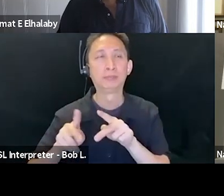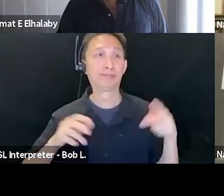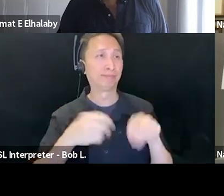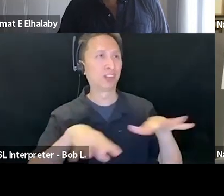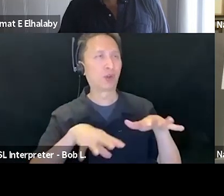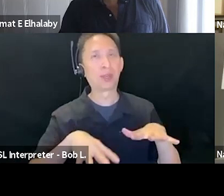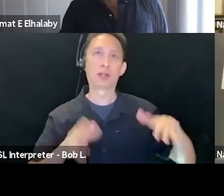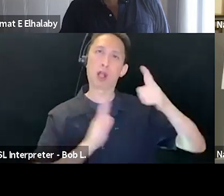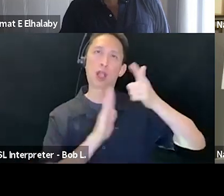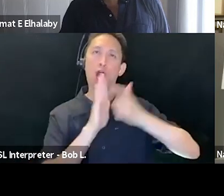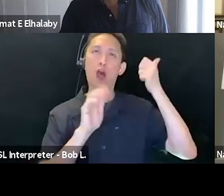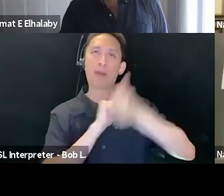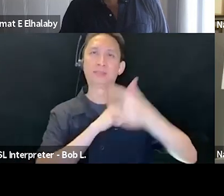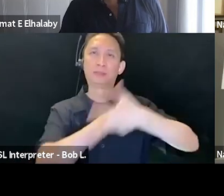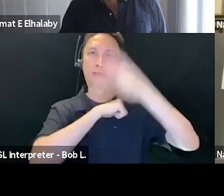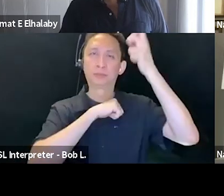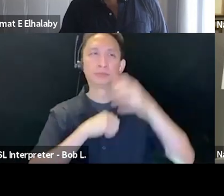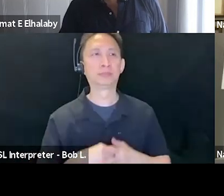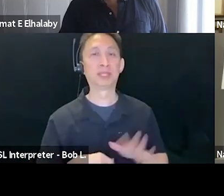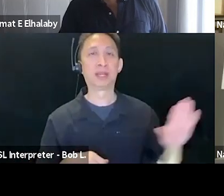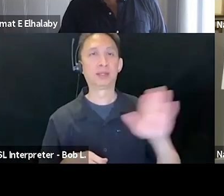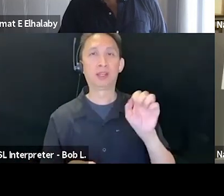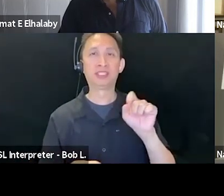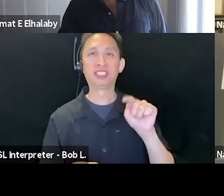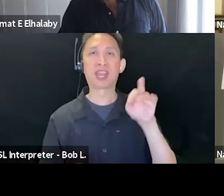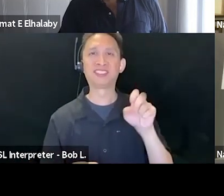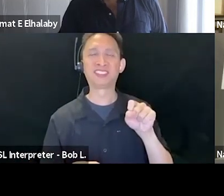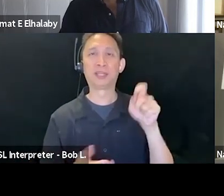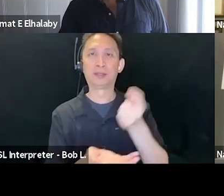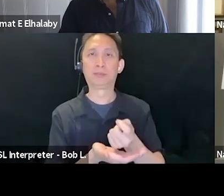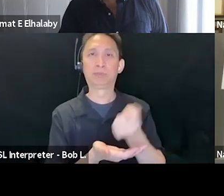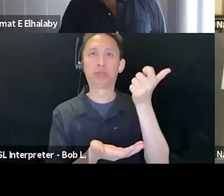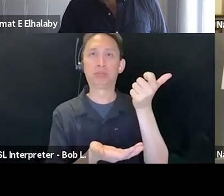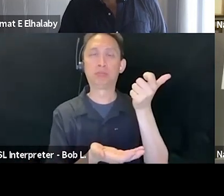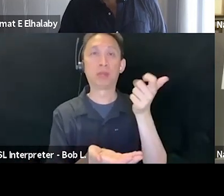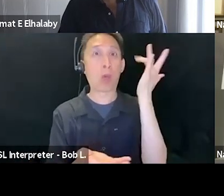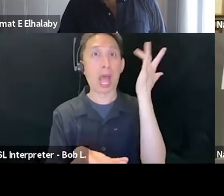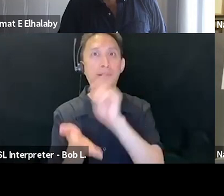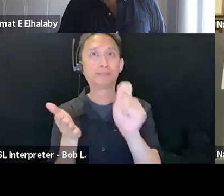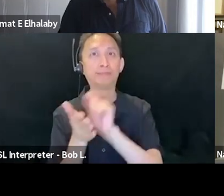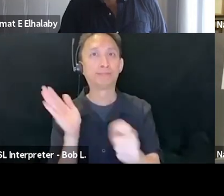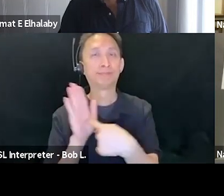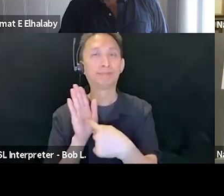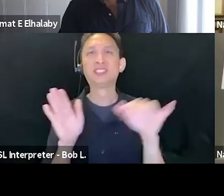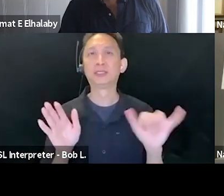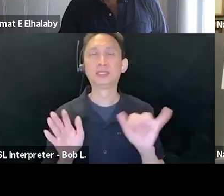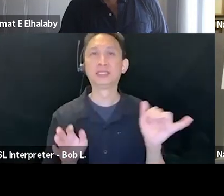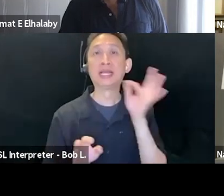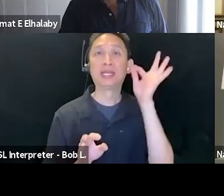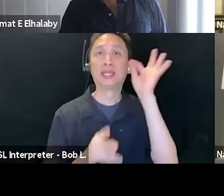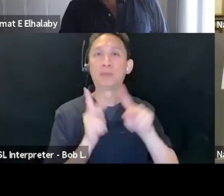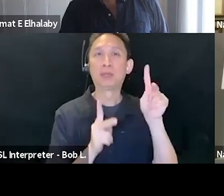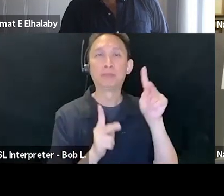Blacks, their status by a stroke of the pen destroyed utterly. They were confined as the Indians were confined in reservations, as the